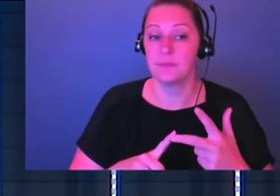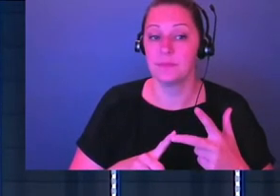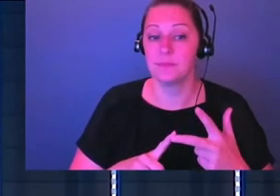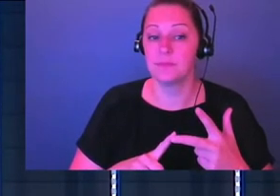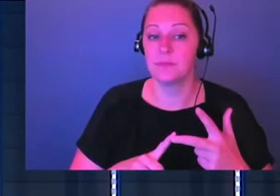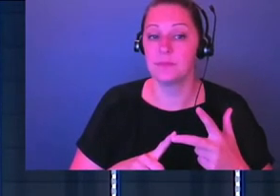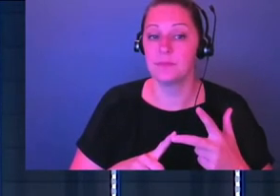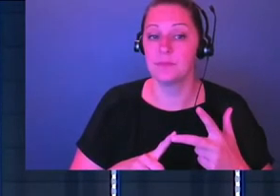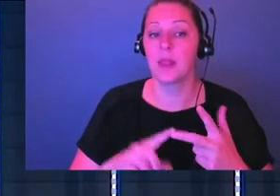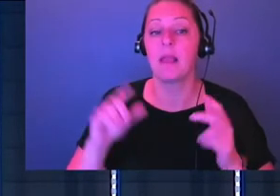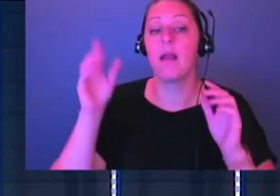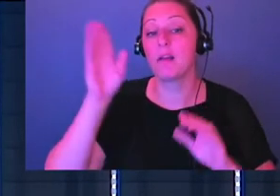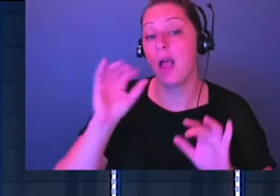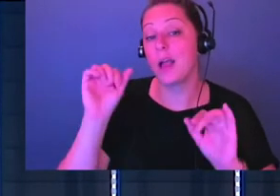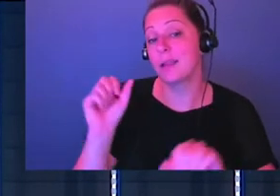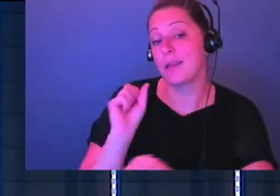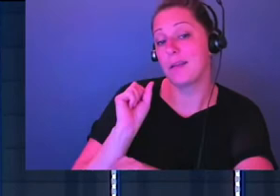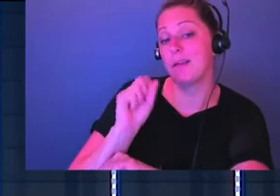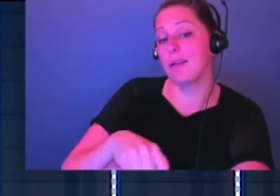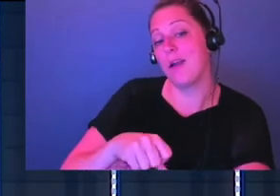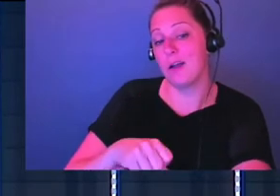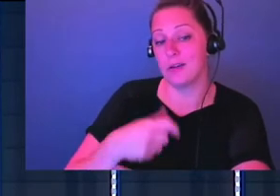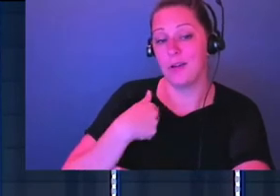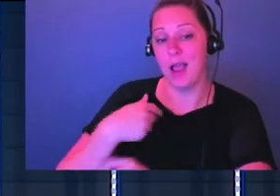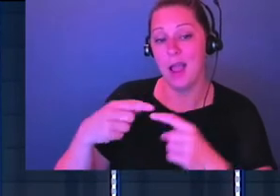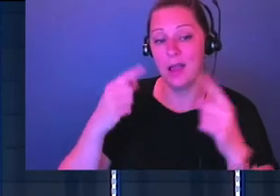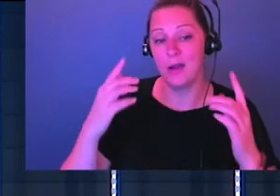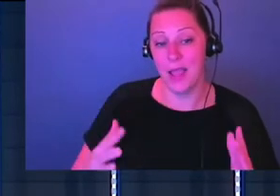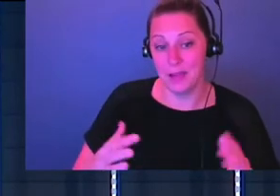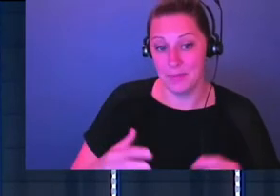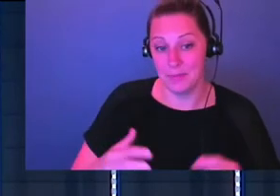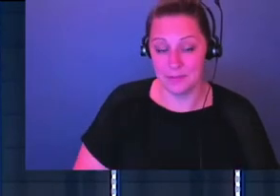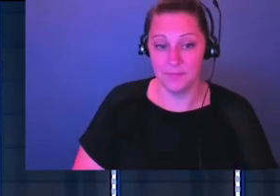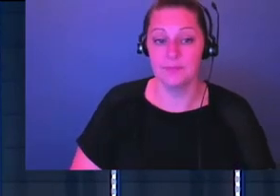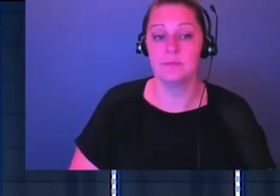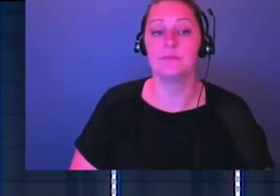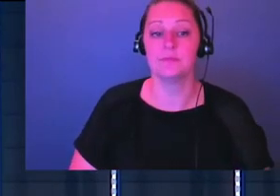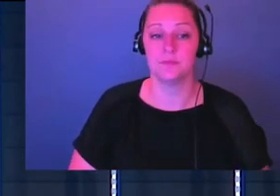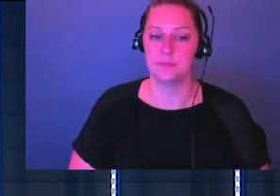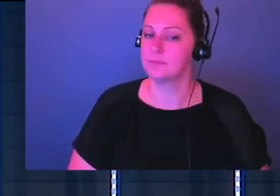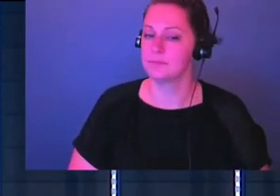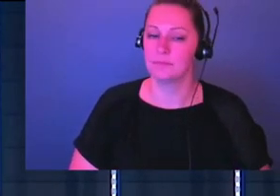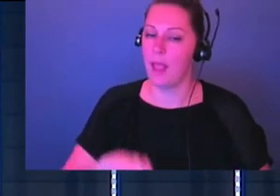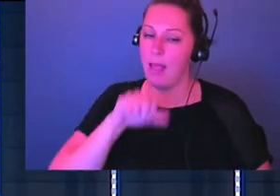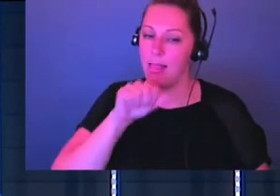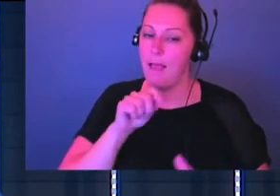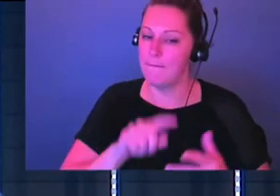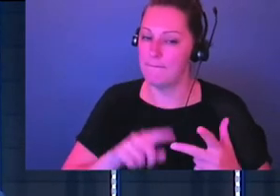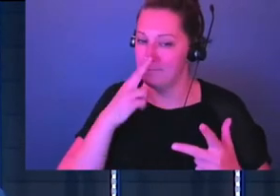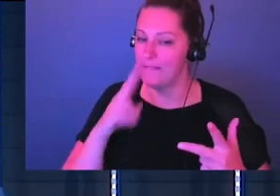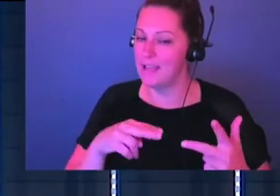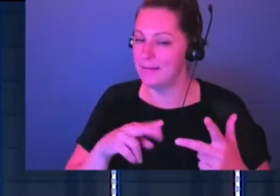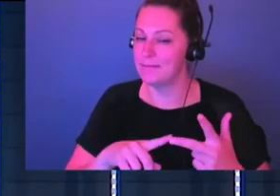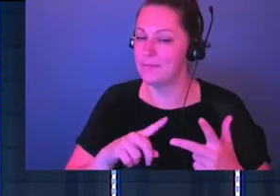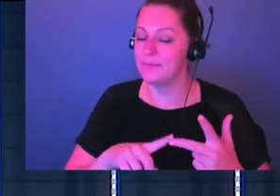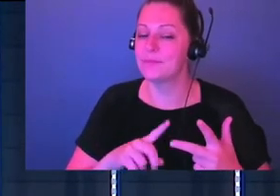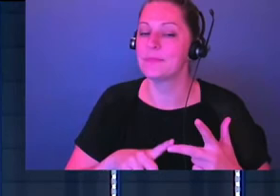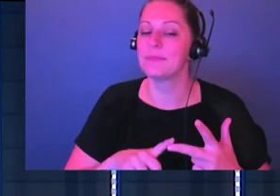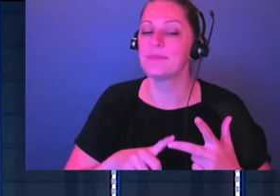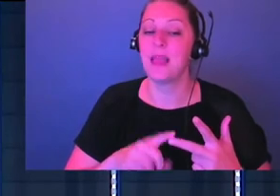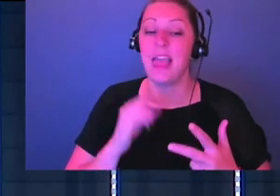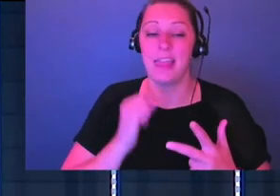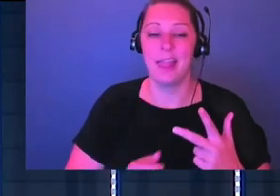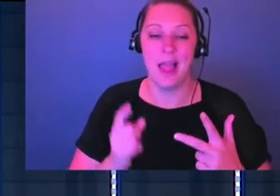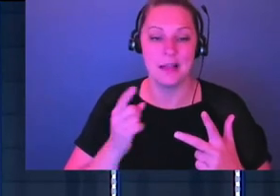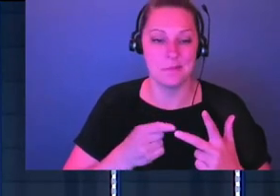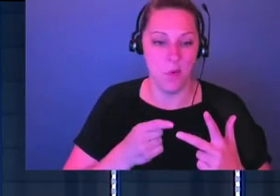enemies. Through praise music, God can conquer our enemies, okay? I love this one's fun. So we get to this last point from